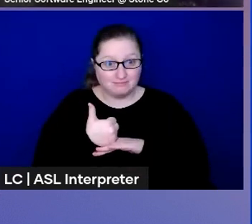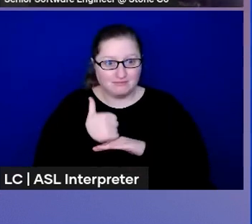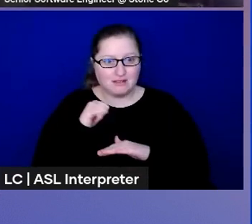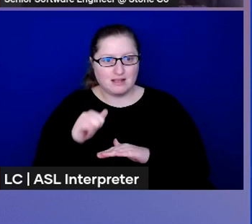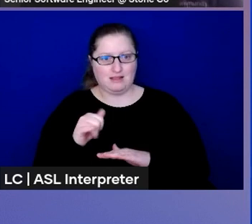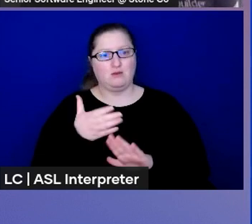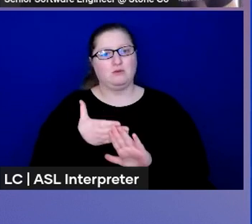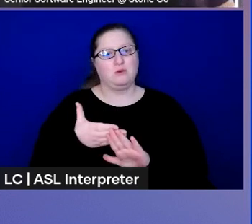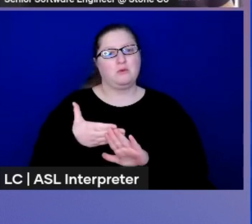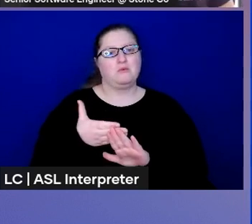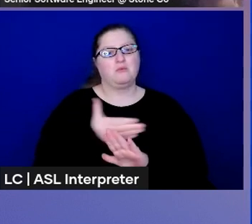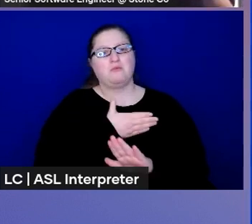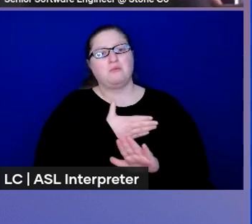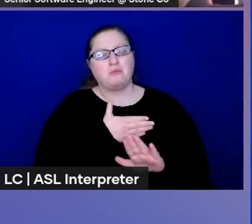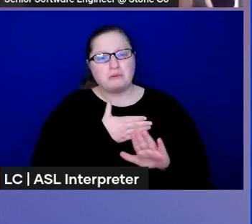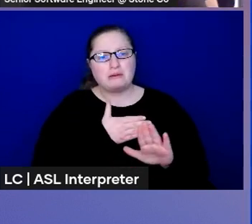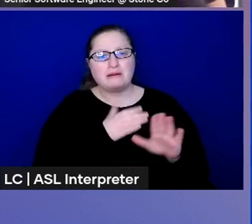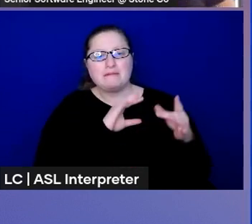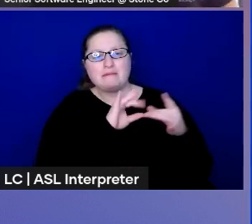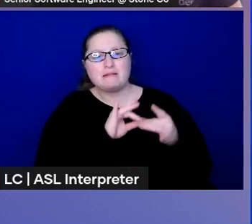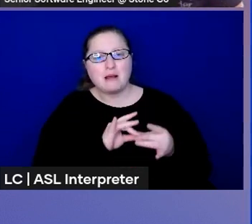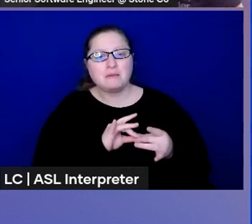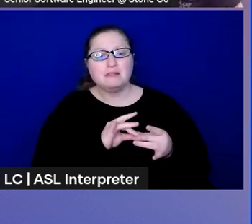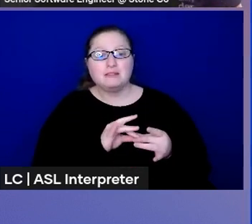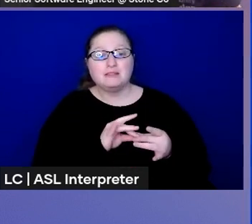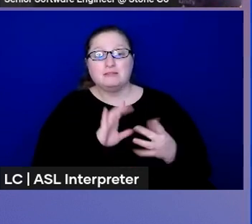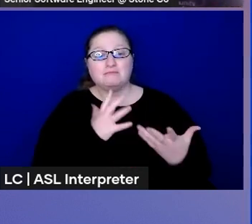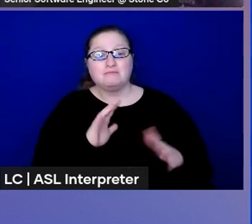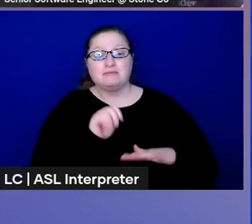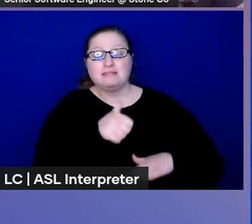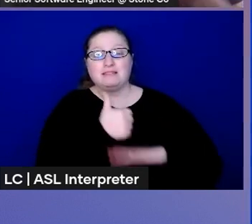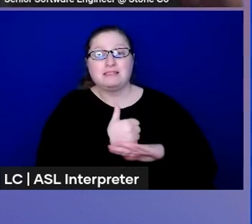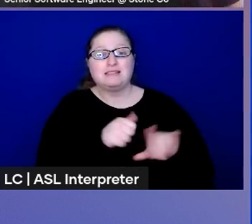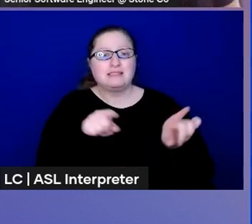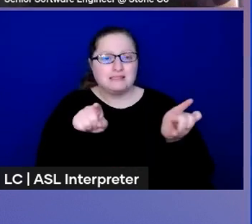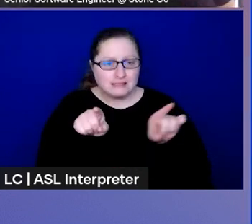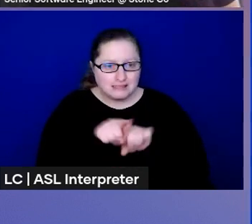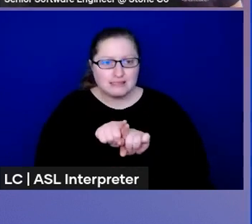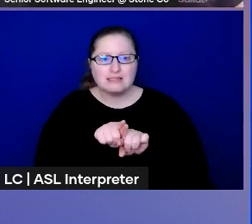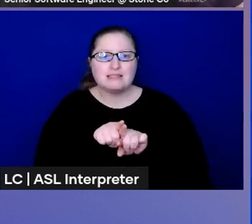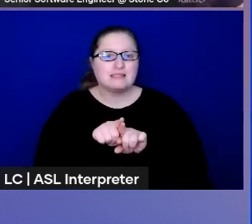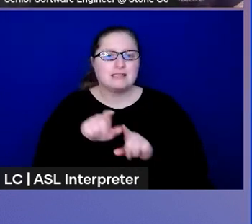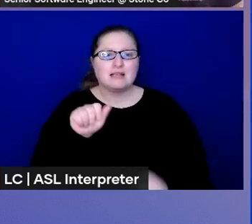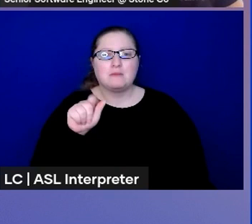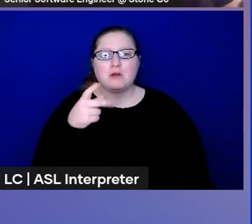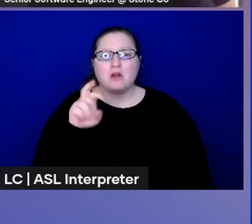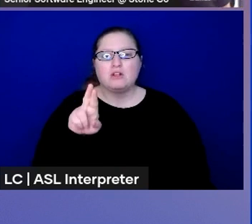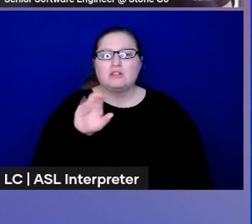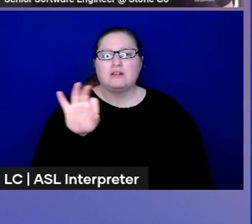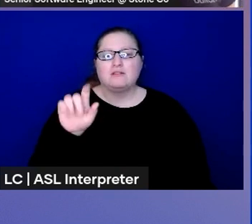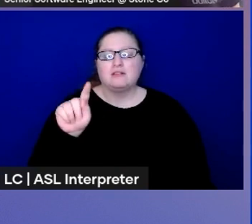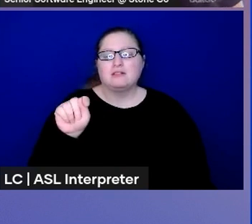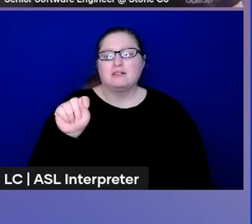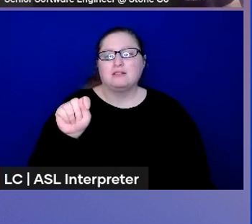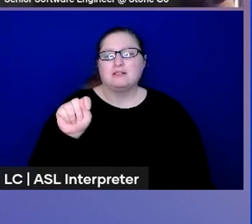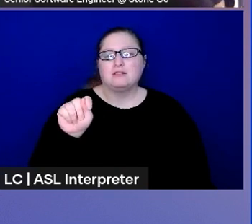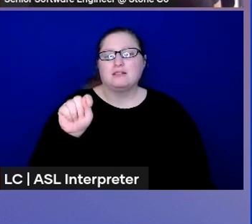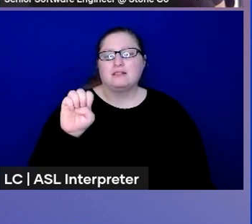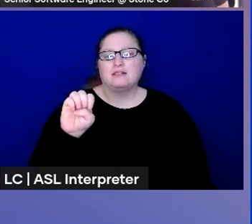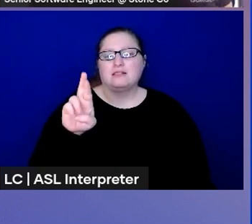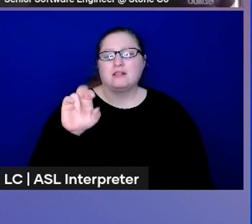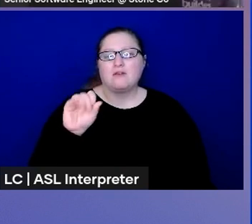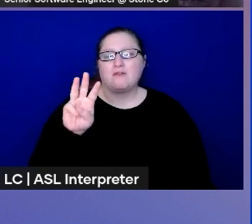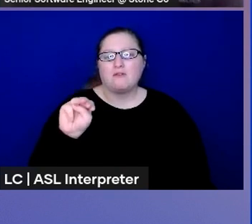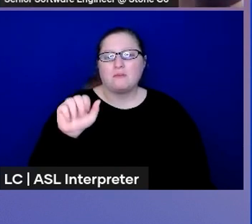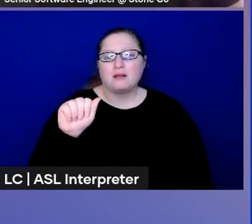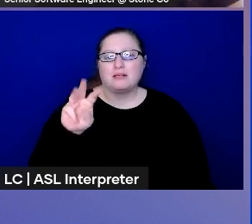Terraform hook was created by the same author of Terraform AWS modules, Anton Babenco.